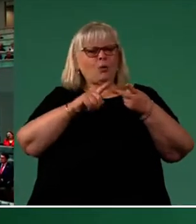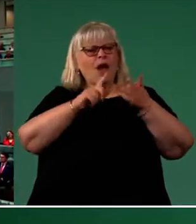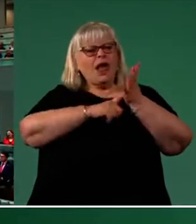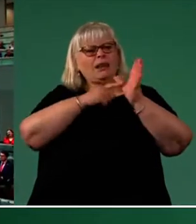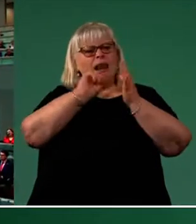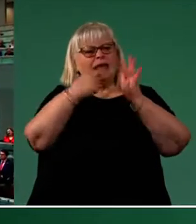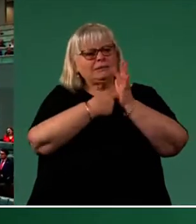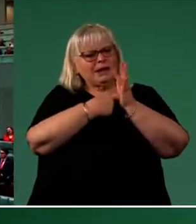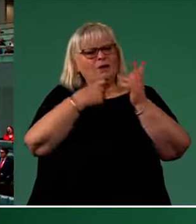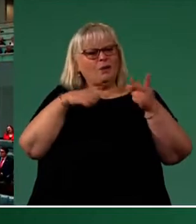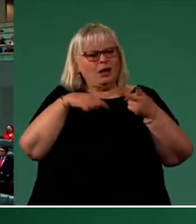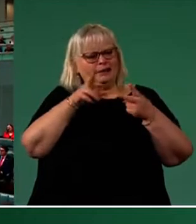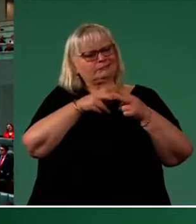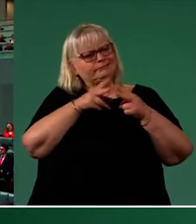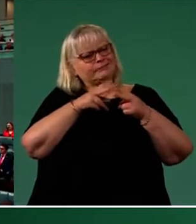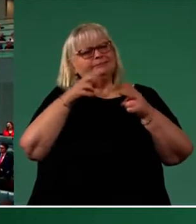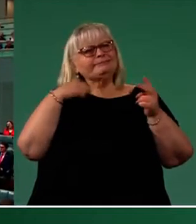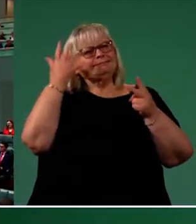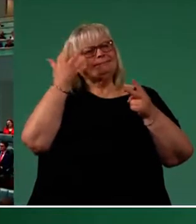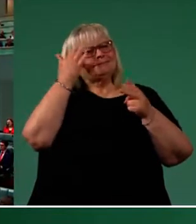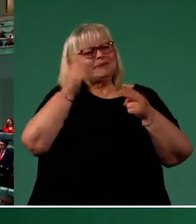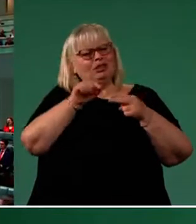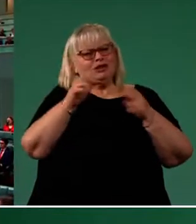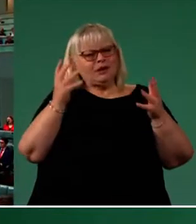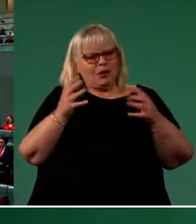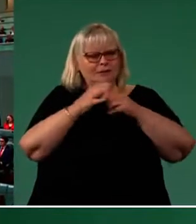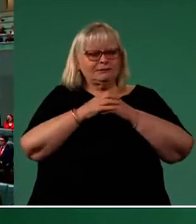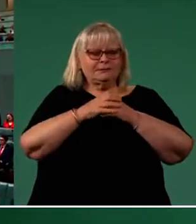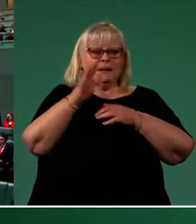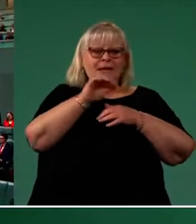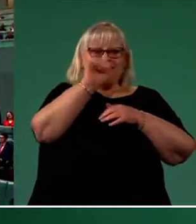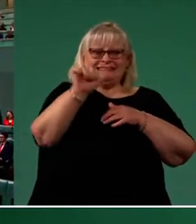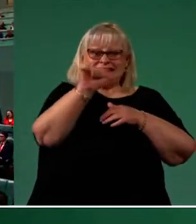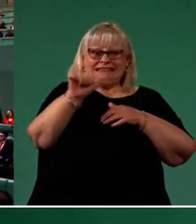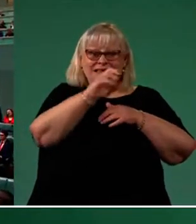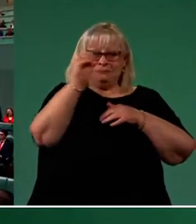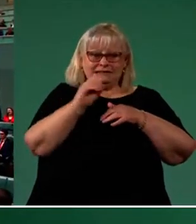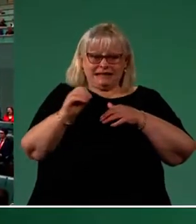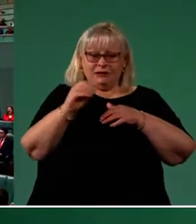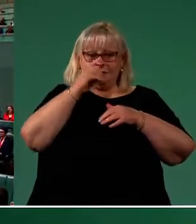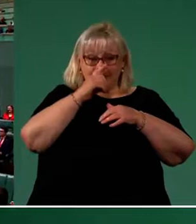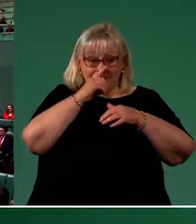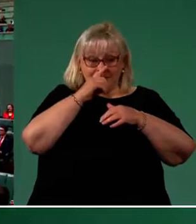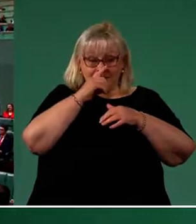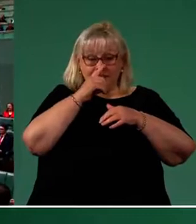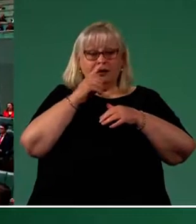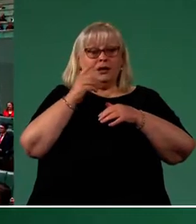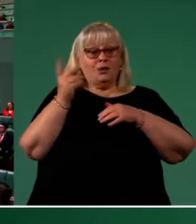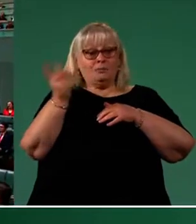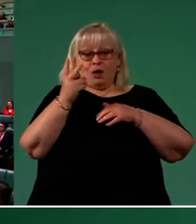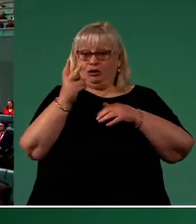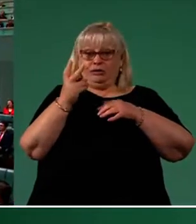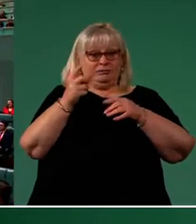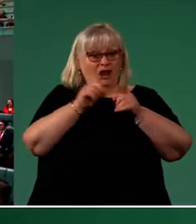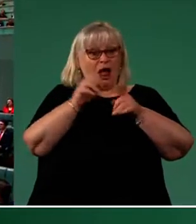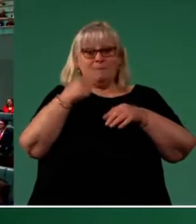And I think about these questions a lot. Like 66% of those who live in Badalong, both my parents were born overseas.